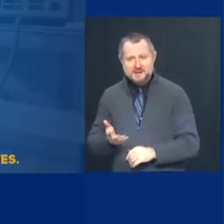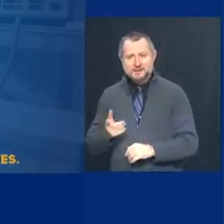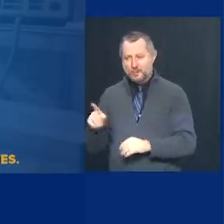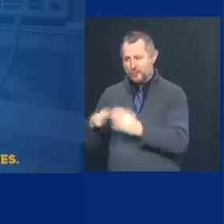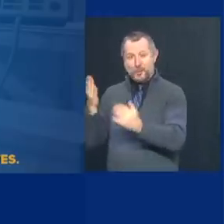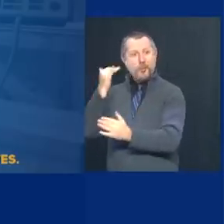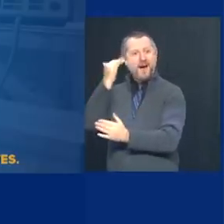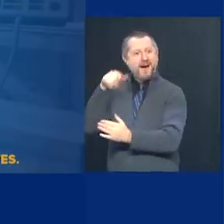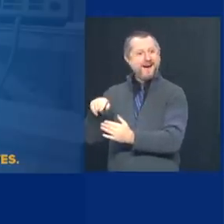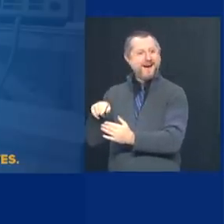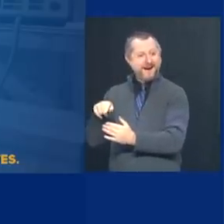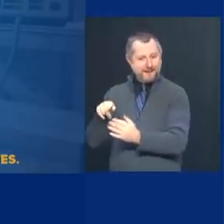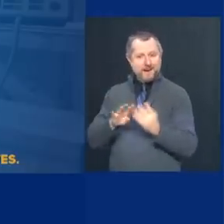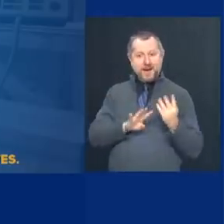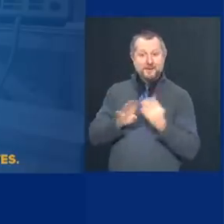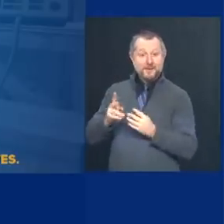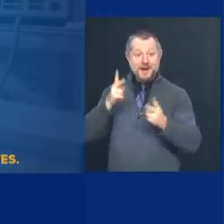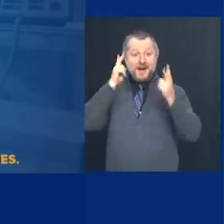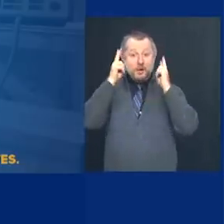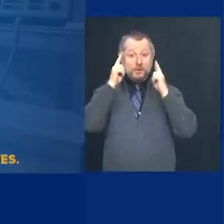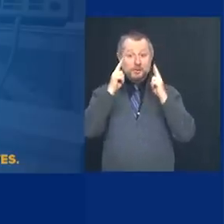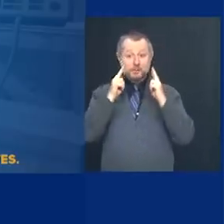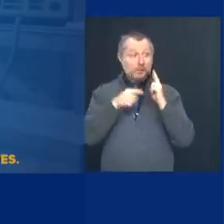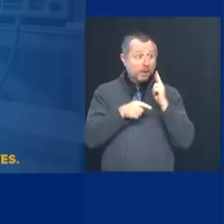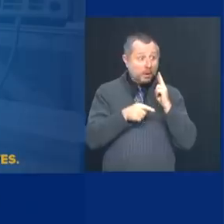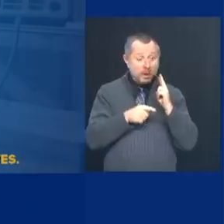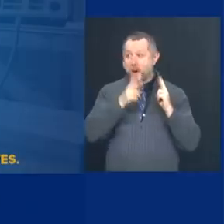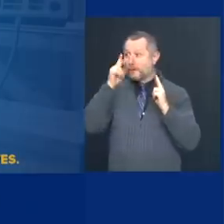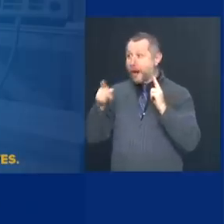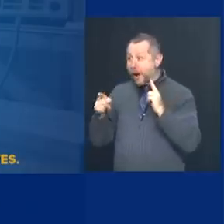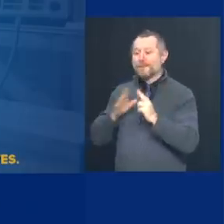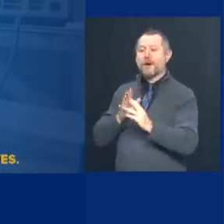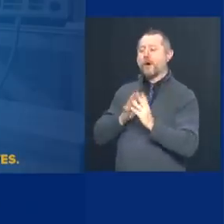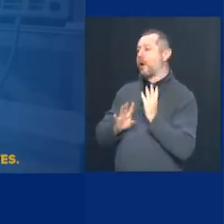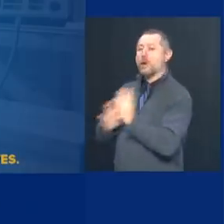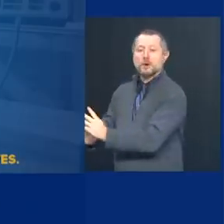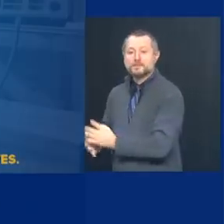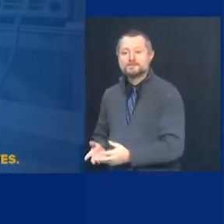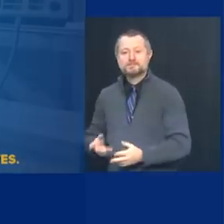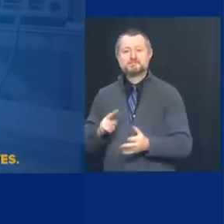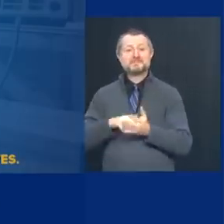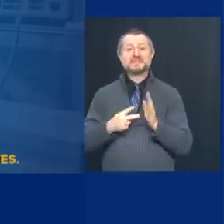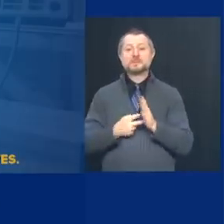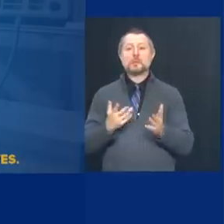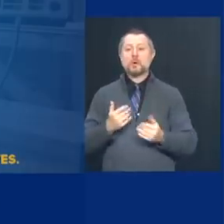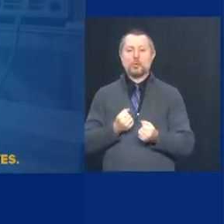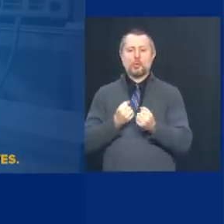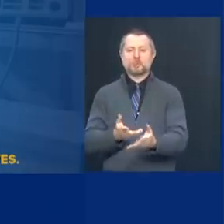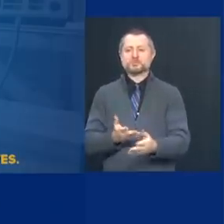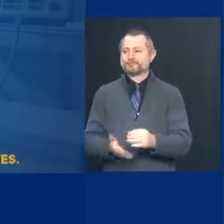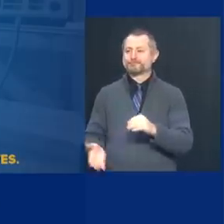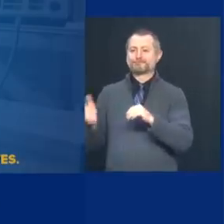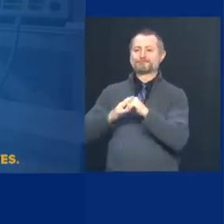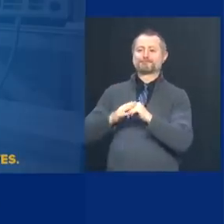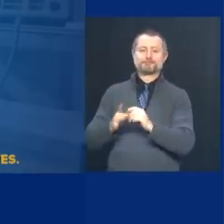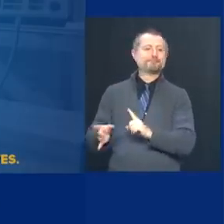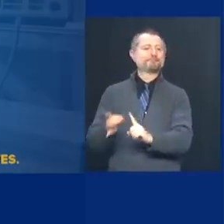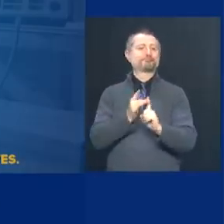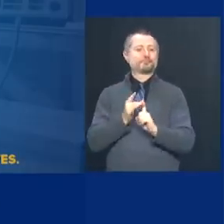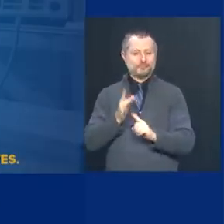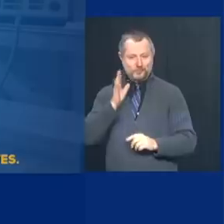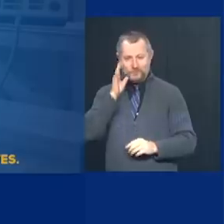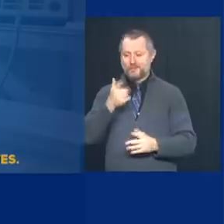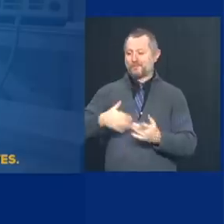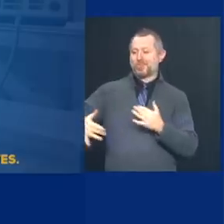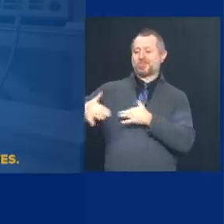You want to go get a haircut, you go to the neighboring county, which only increases the number of people traveling,